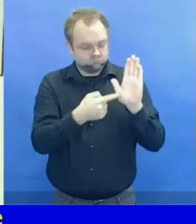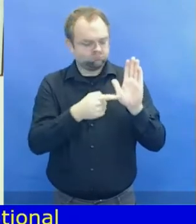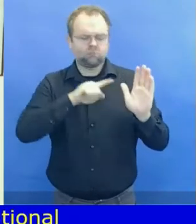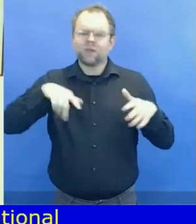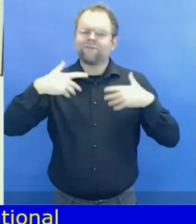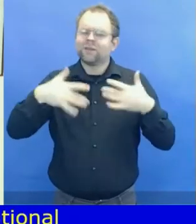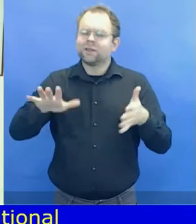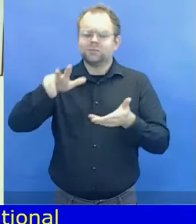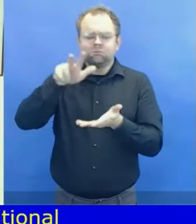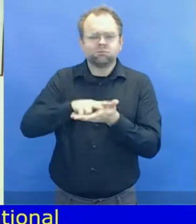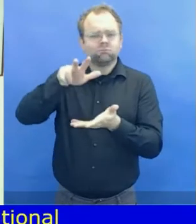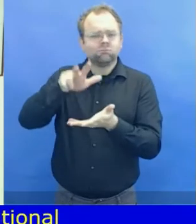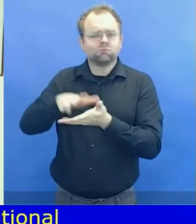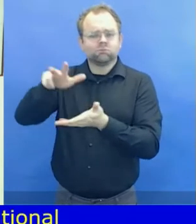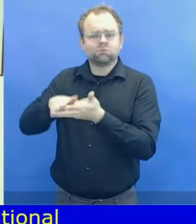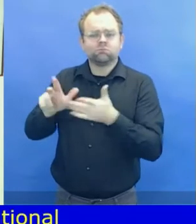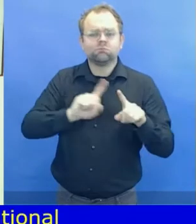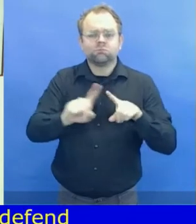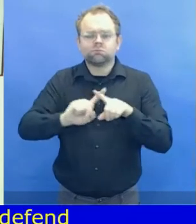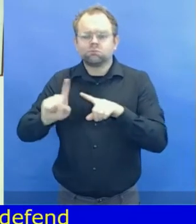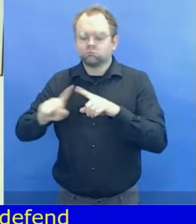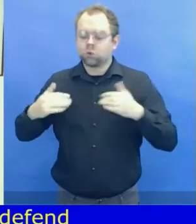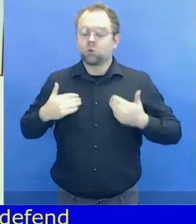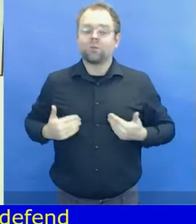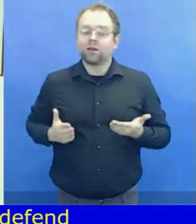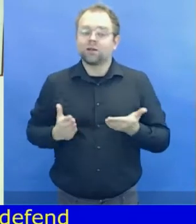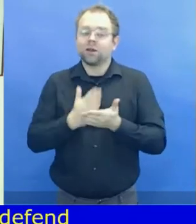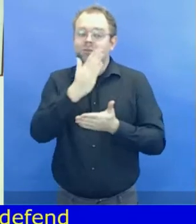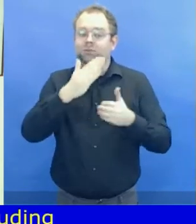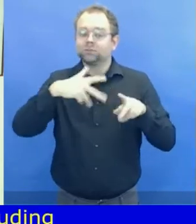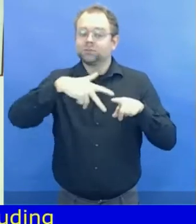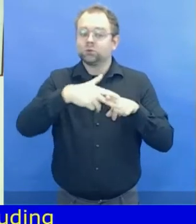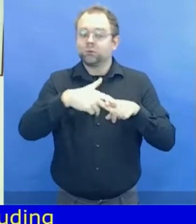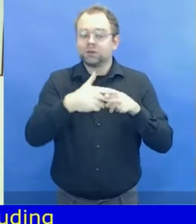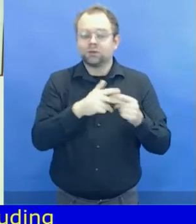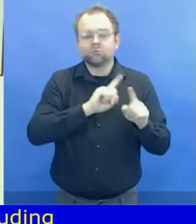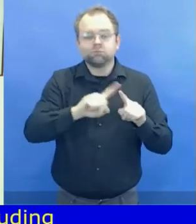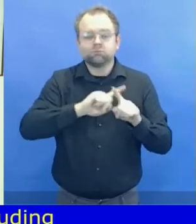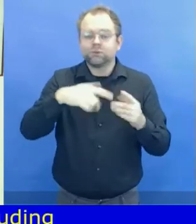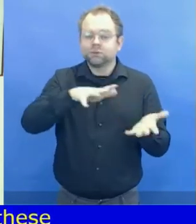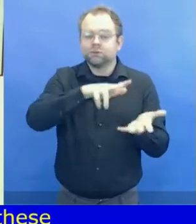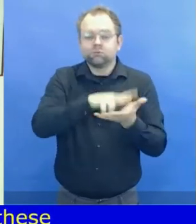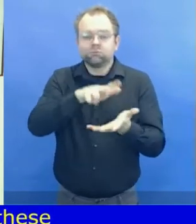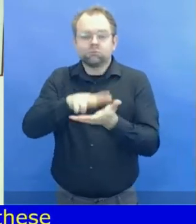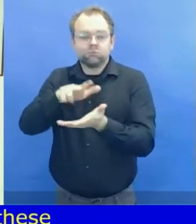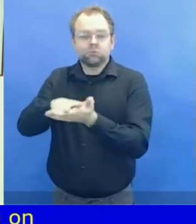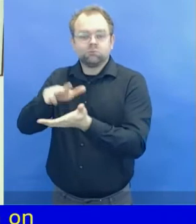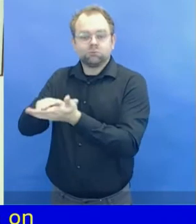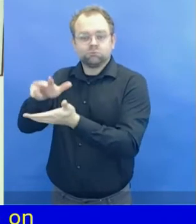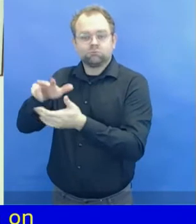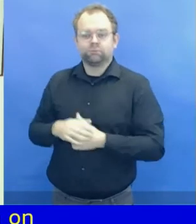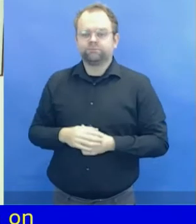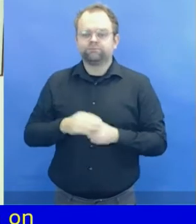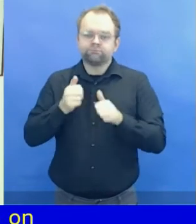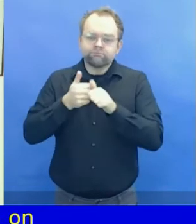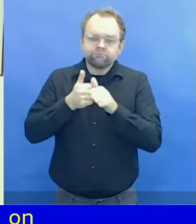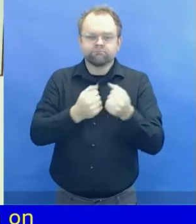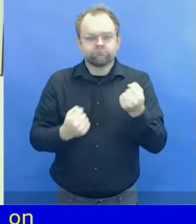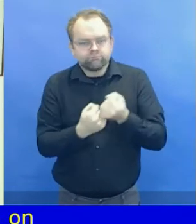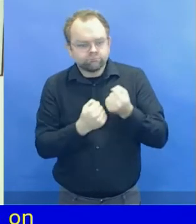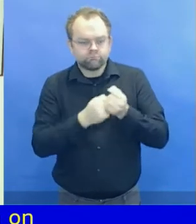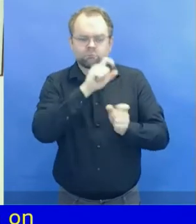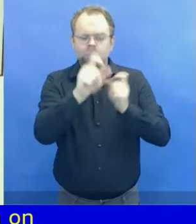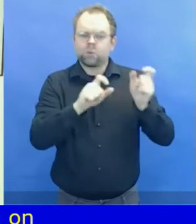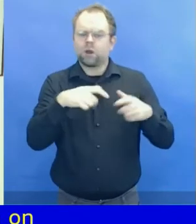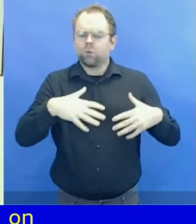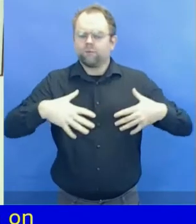the Convention on the Rights of Persons with Disabilities, which was adopted on the 13th of December of 2006 in this same headquarters. I